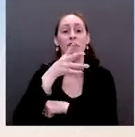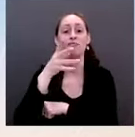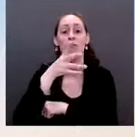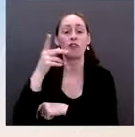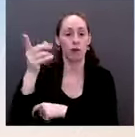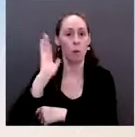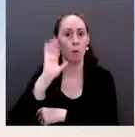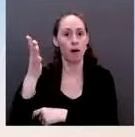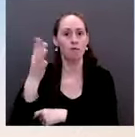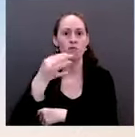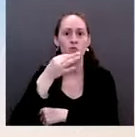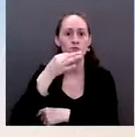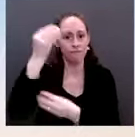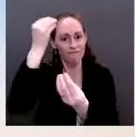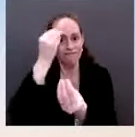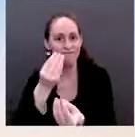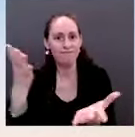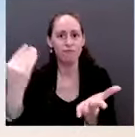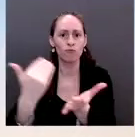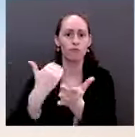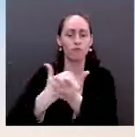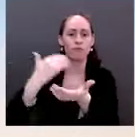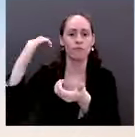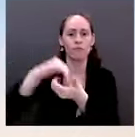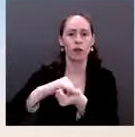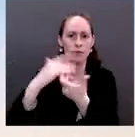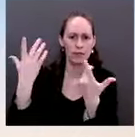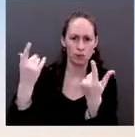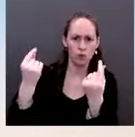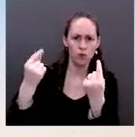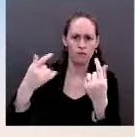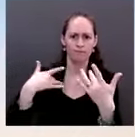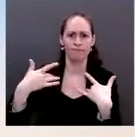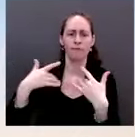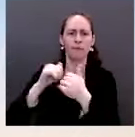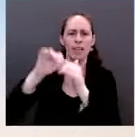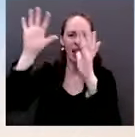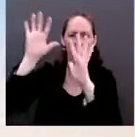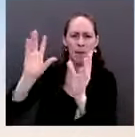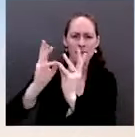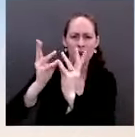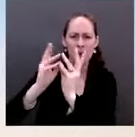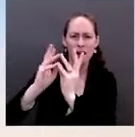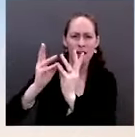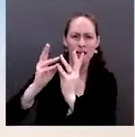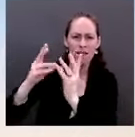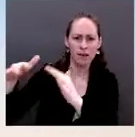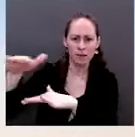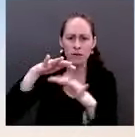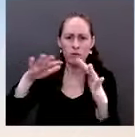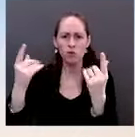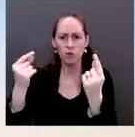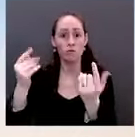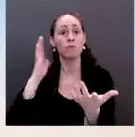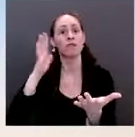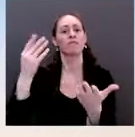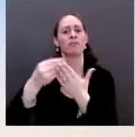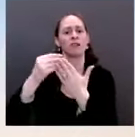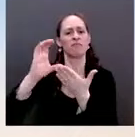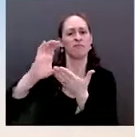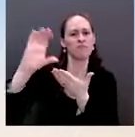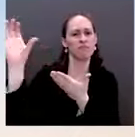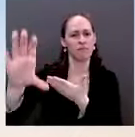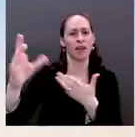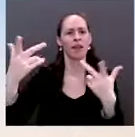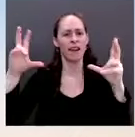Program, in which the Department of Agriculture will invest $1 billion in partnerships to support America's climate smart